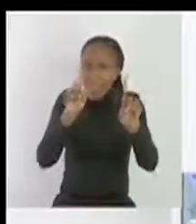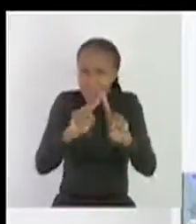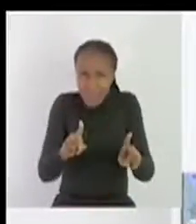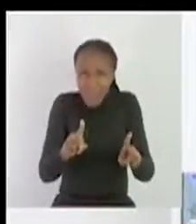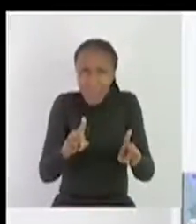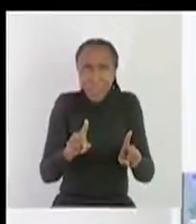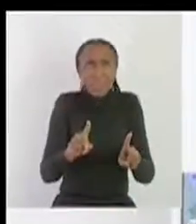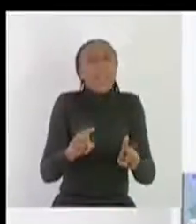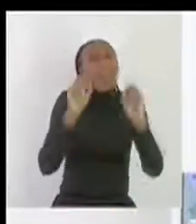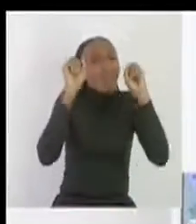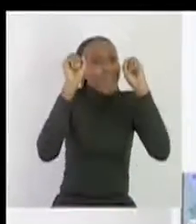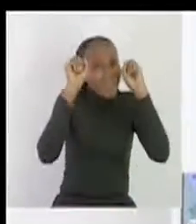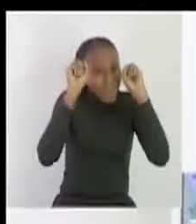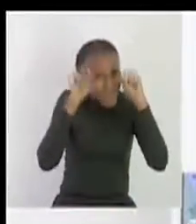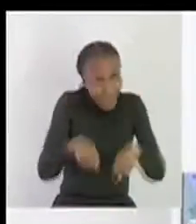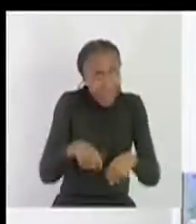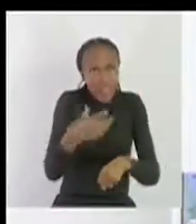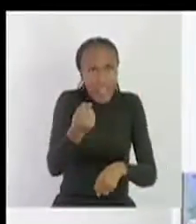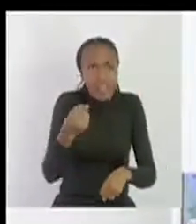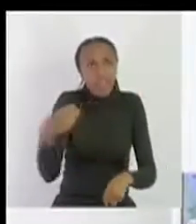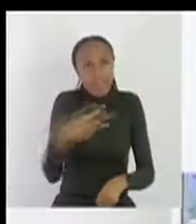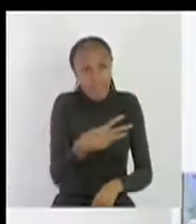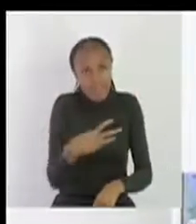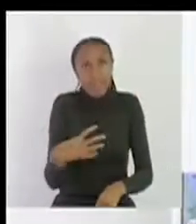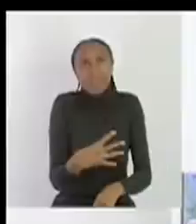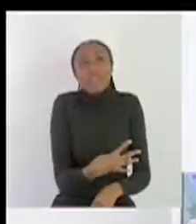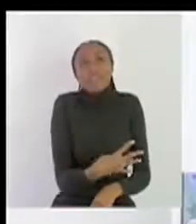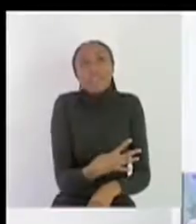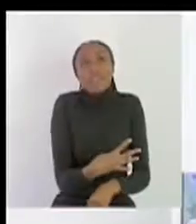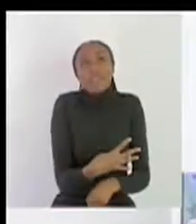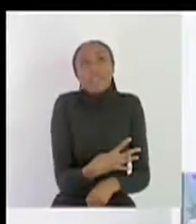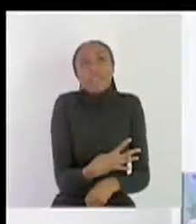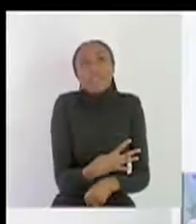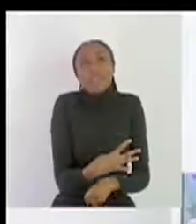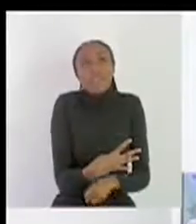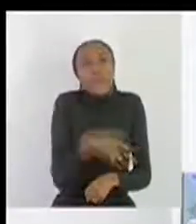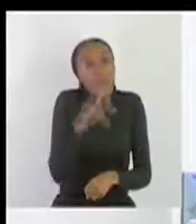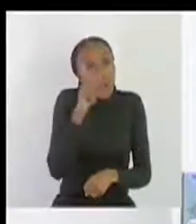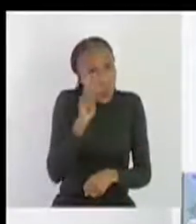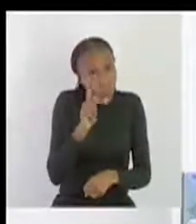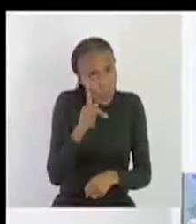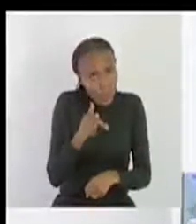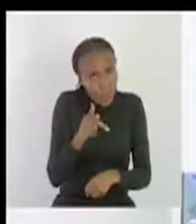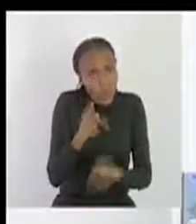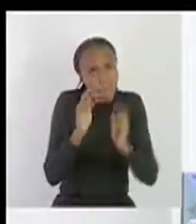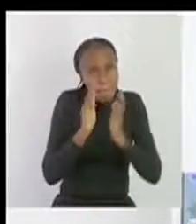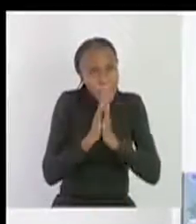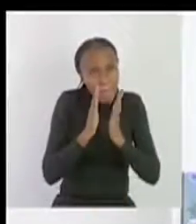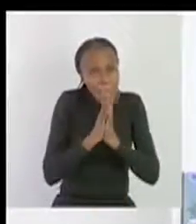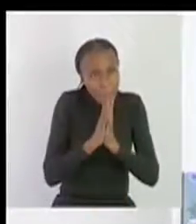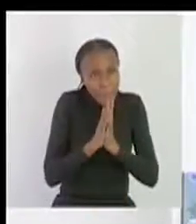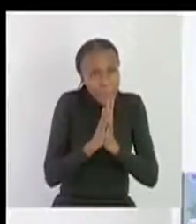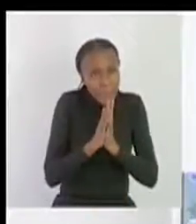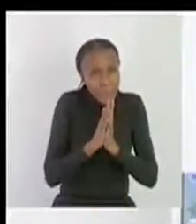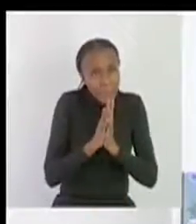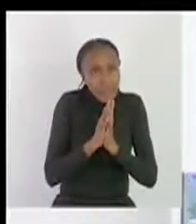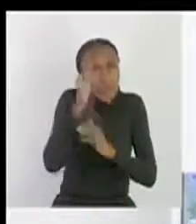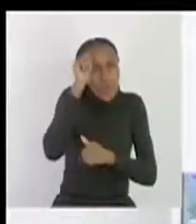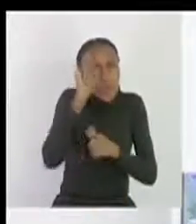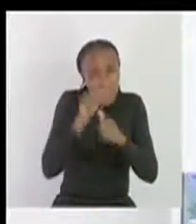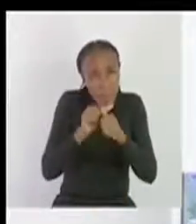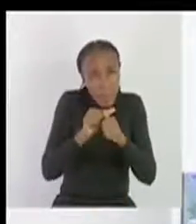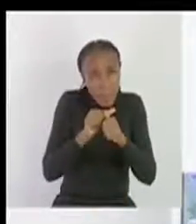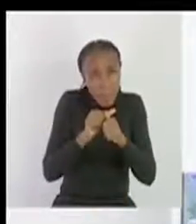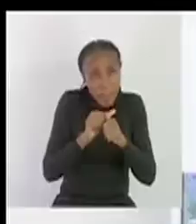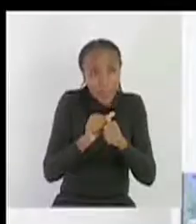HIV does not discriminate and then the second last thing that we have looked at we say that yet there is no cure